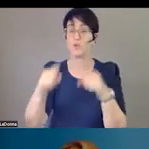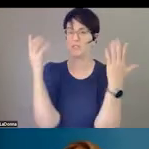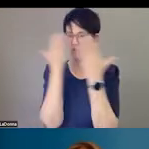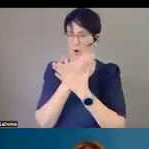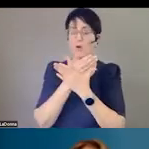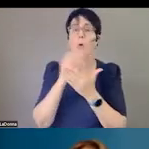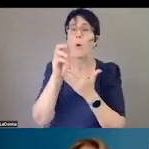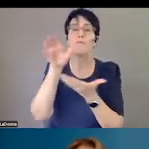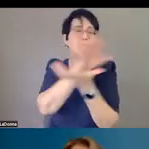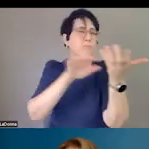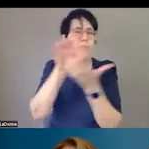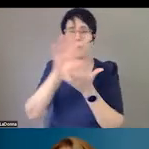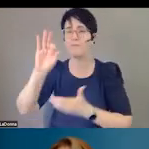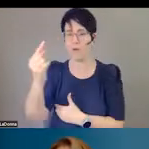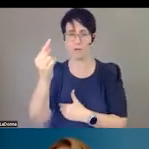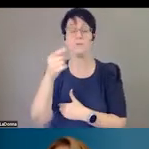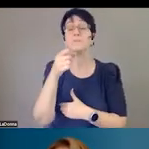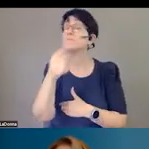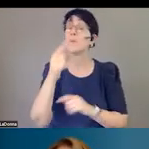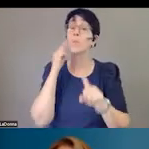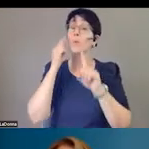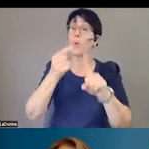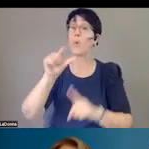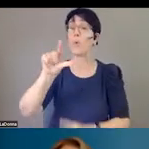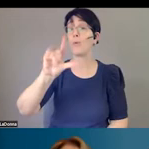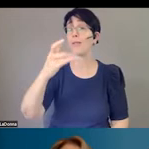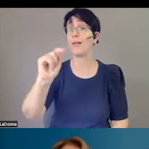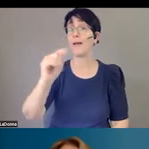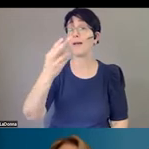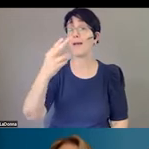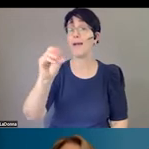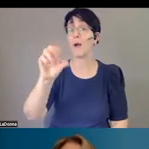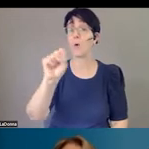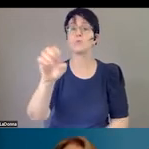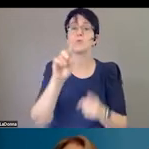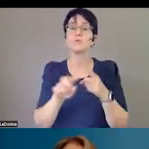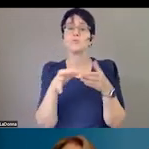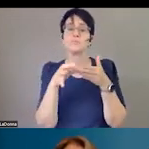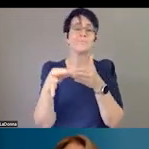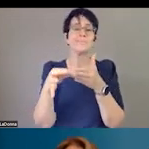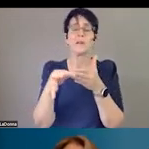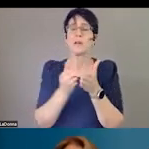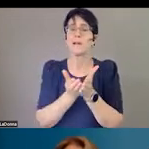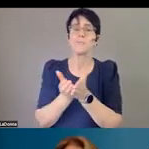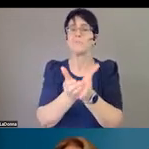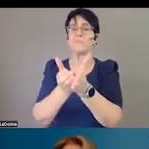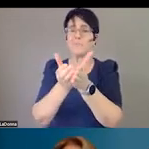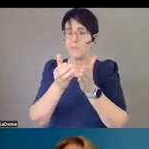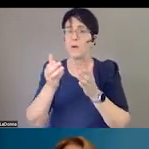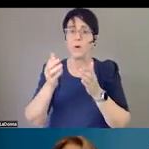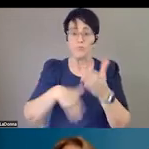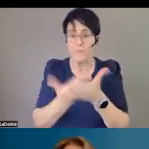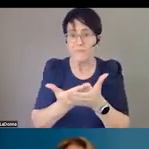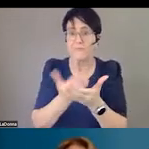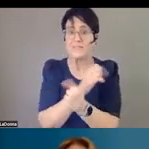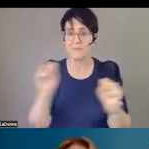built to safely guide vessels to their destinations. And, you know, we're in some dark, difficult times. A lot of